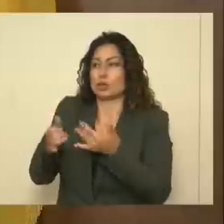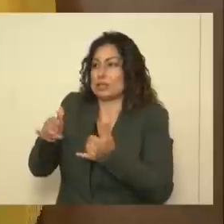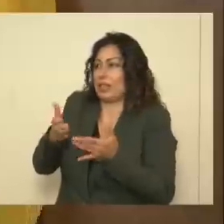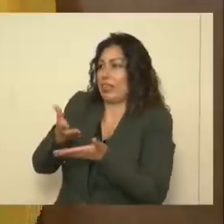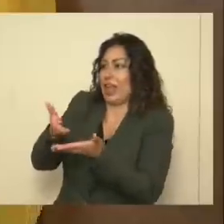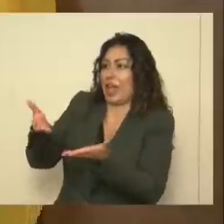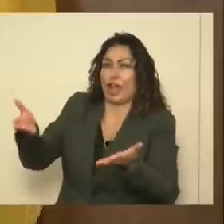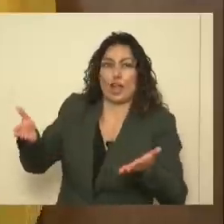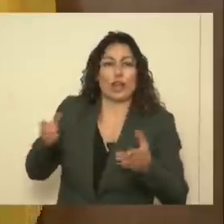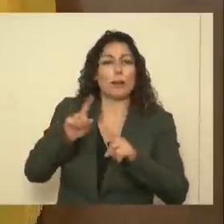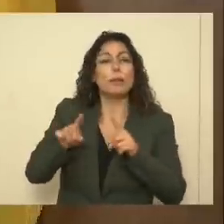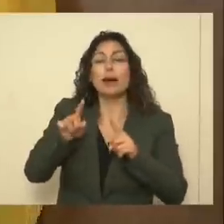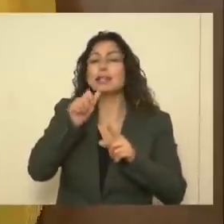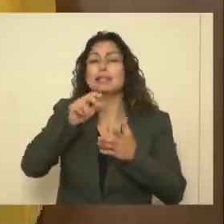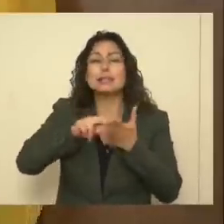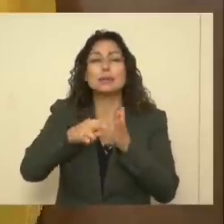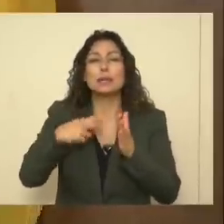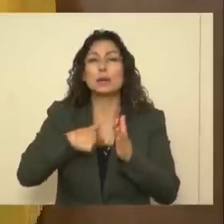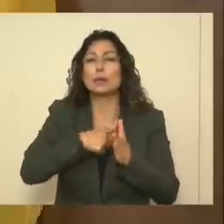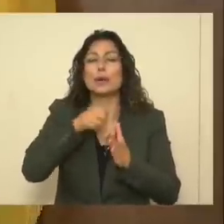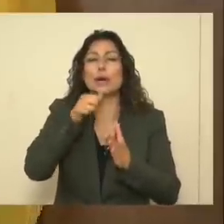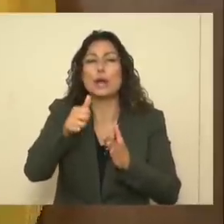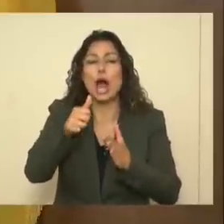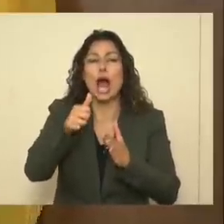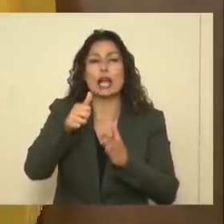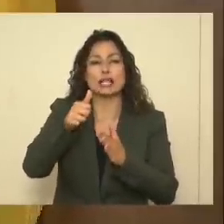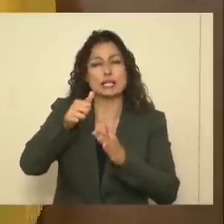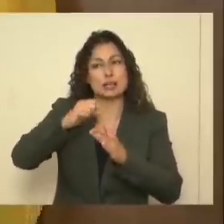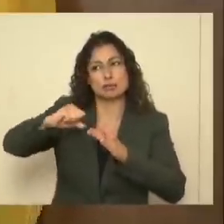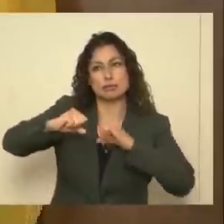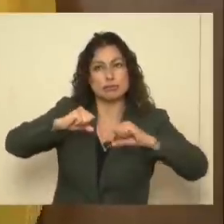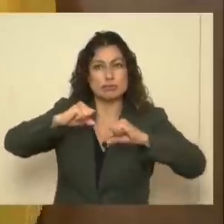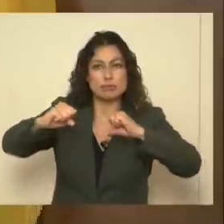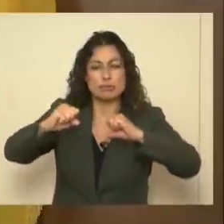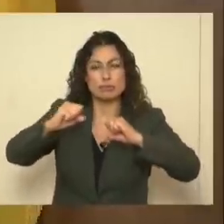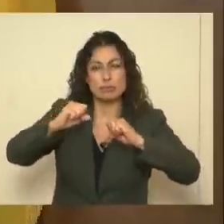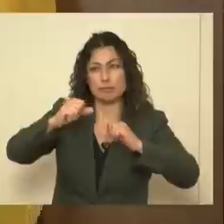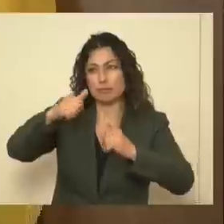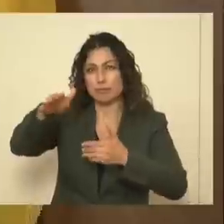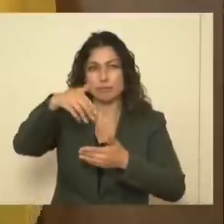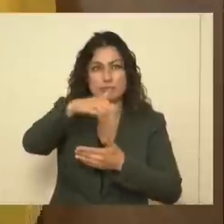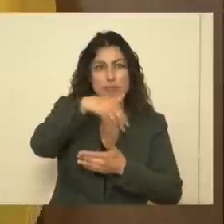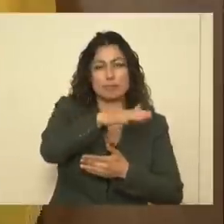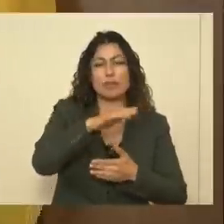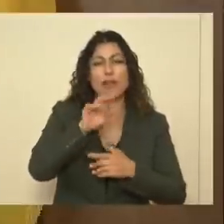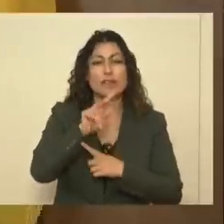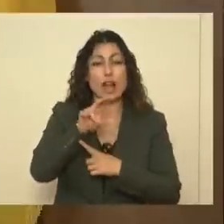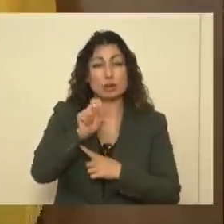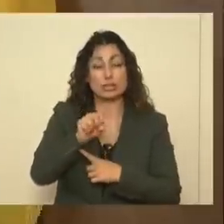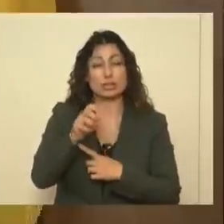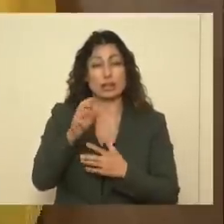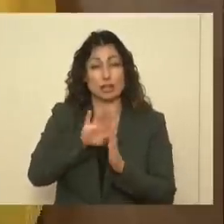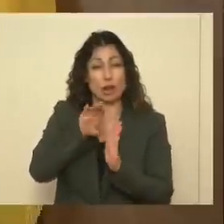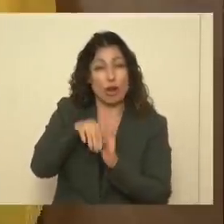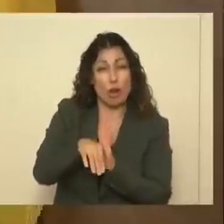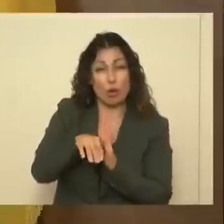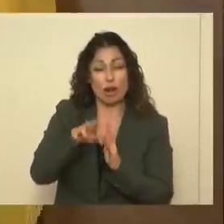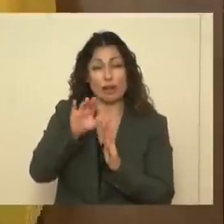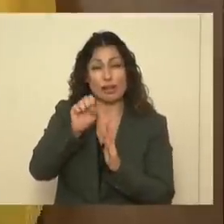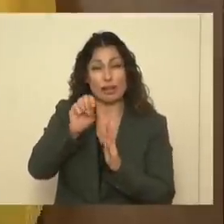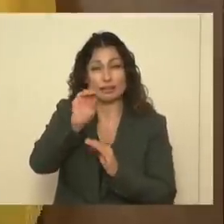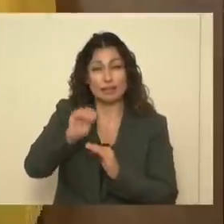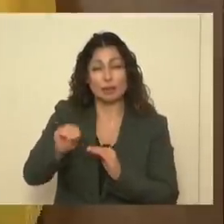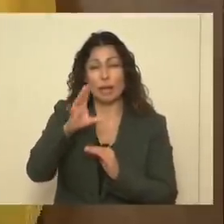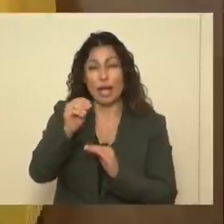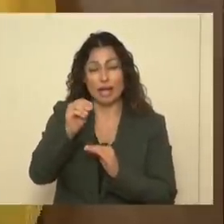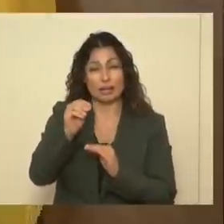it doesn't mean that we aren't beating back the virus. In fact, these lower case counts and the drop in positivity rate